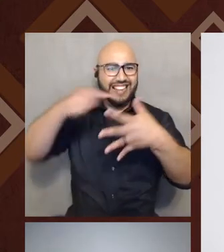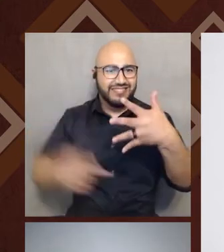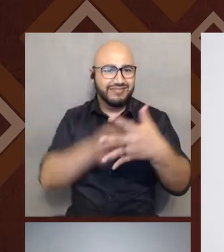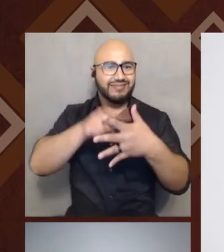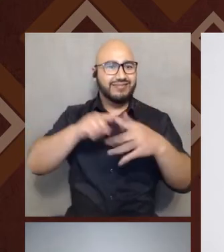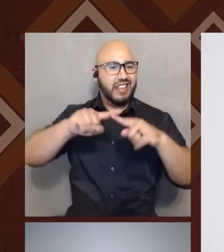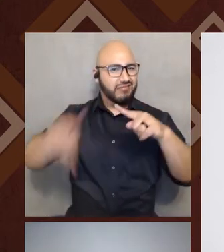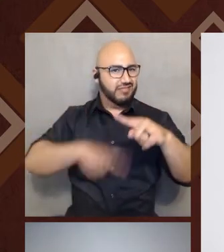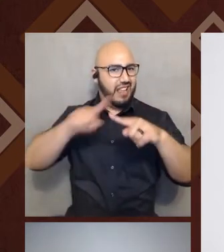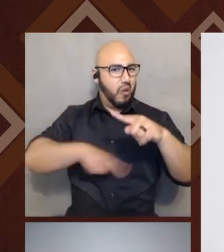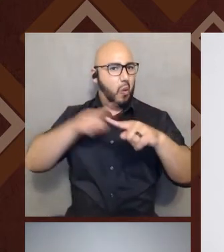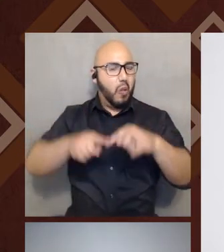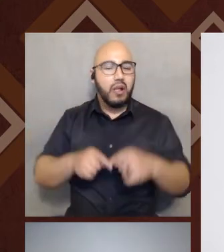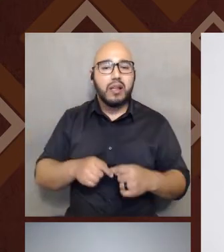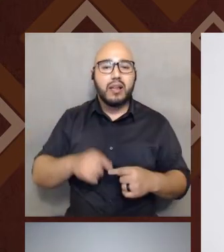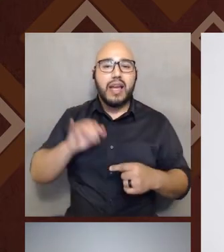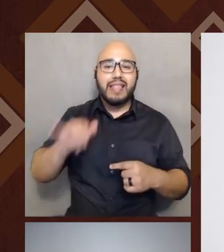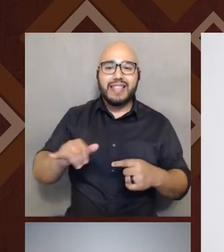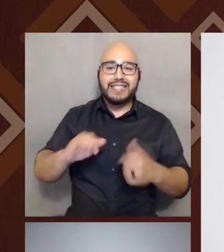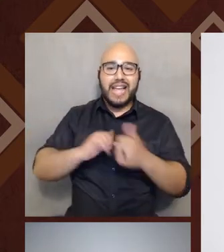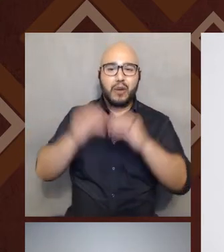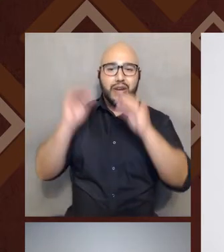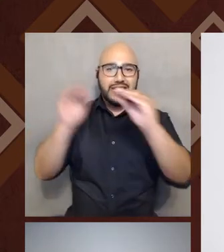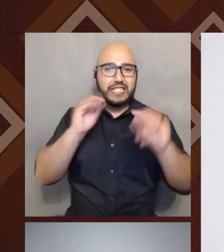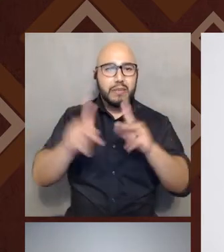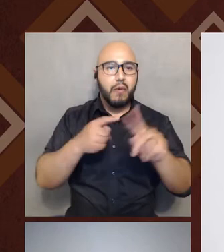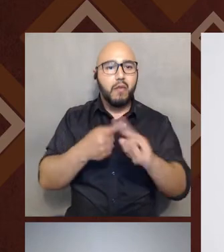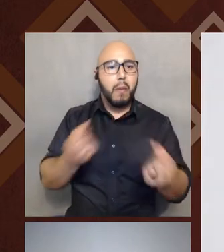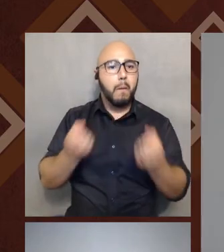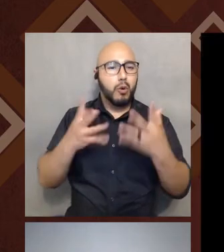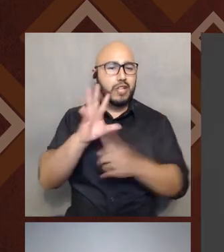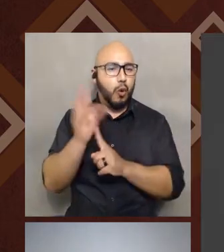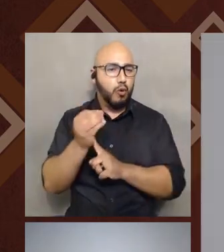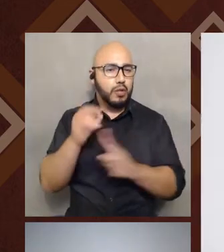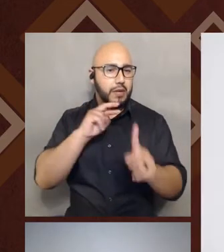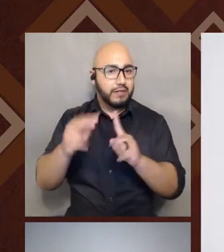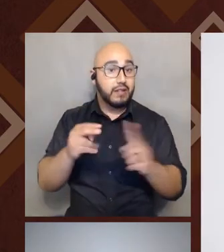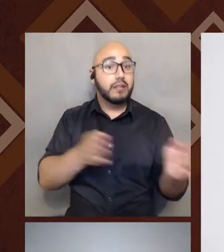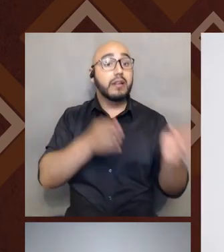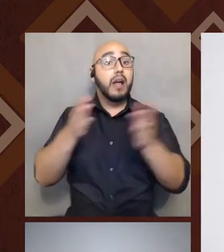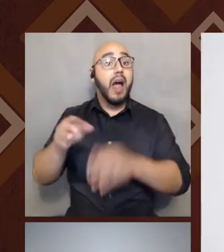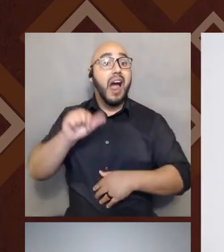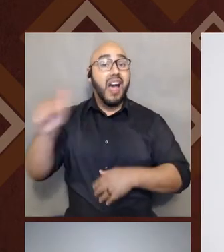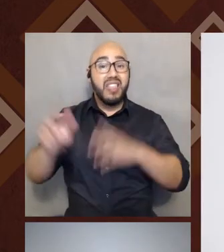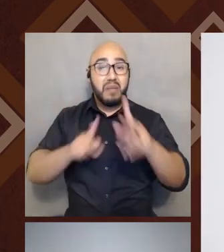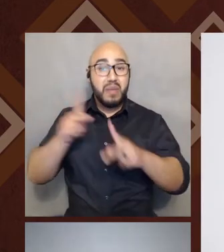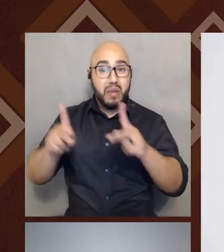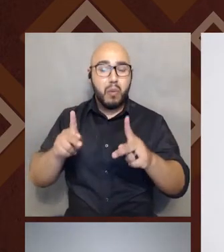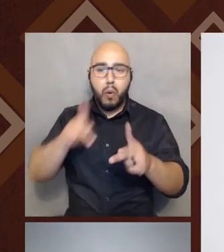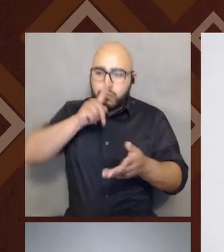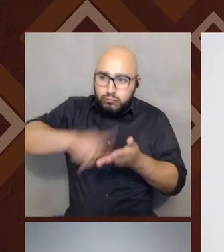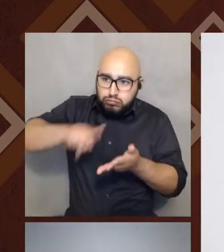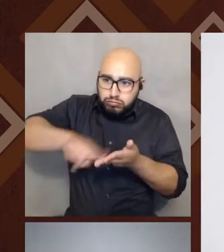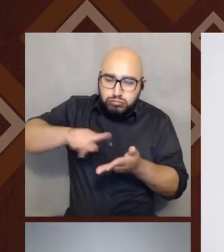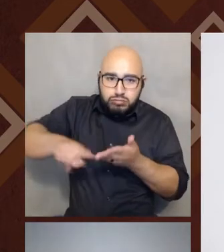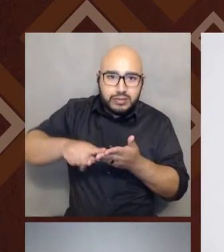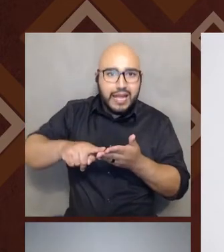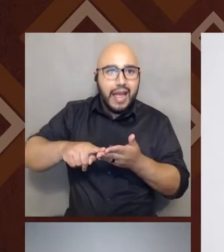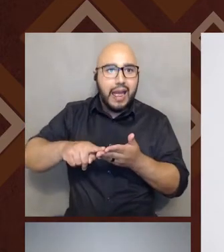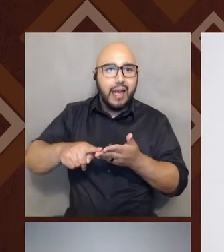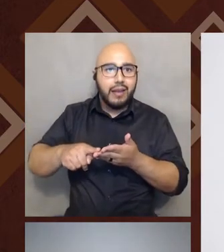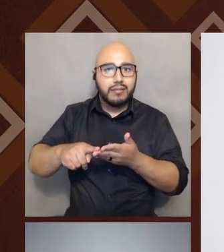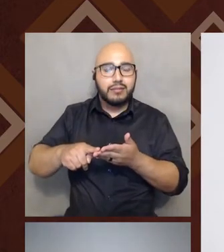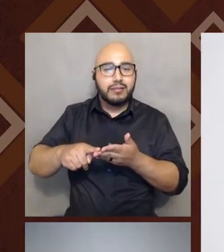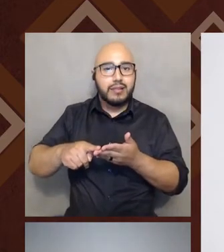and counsel folks from a multicultural perspective, right? So then you have other folks who are looking at the intersections of higher